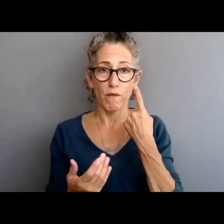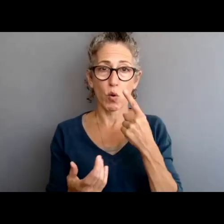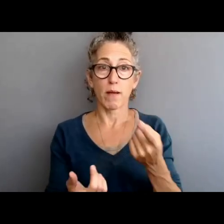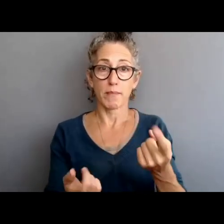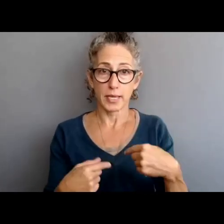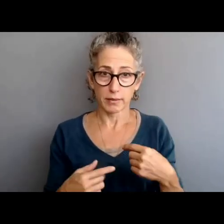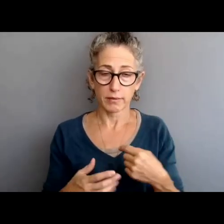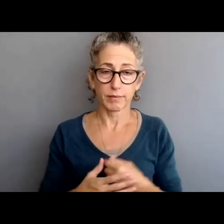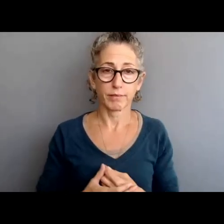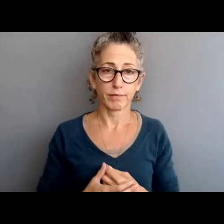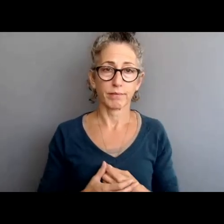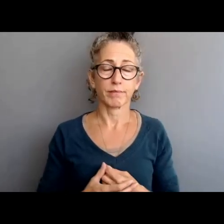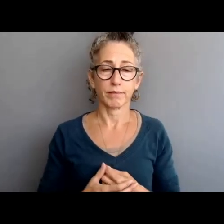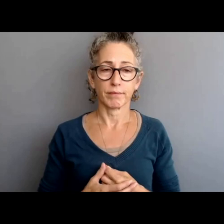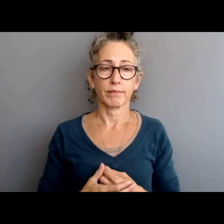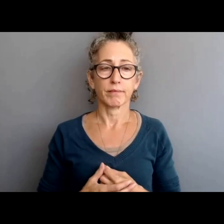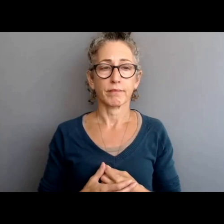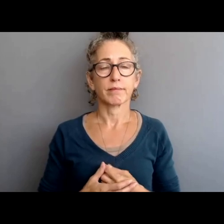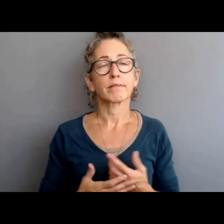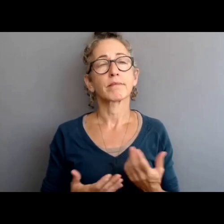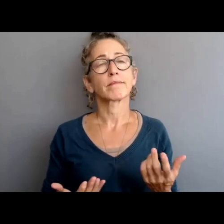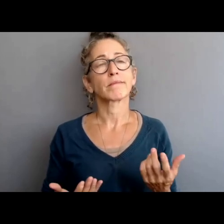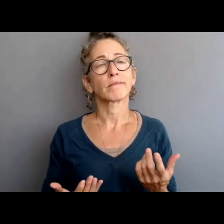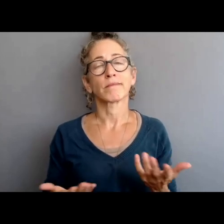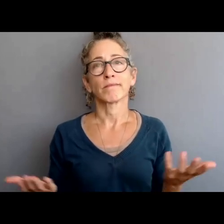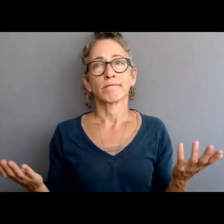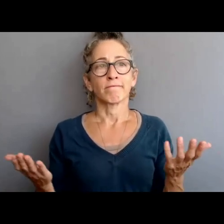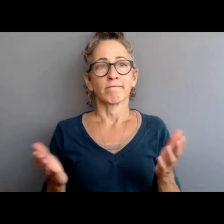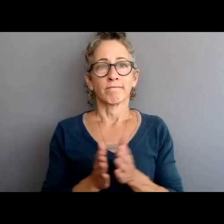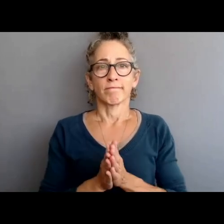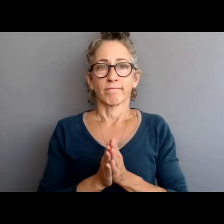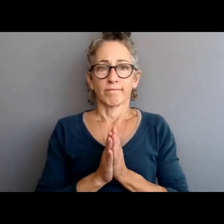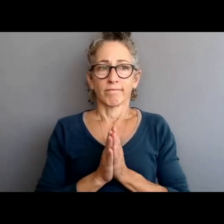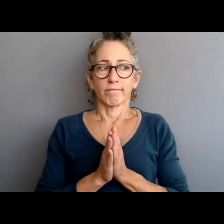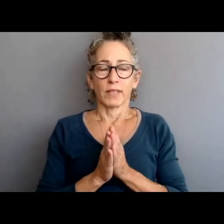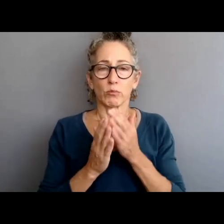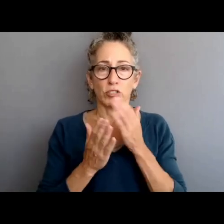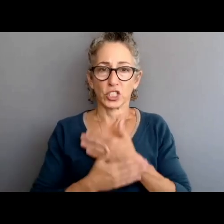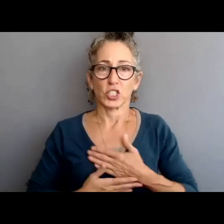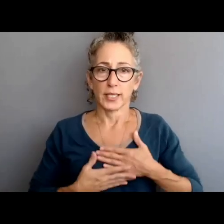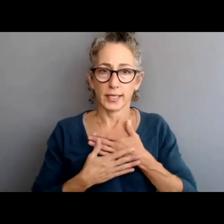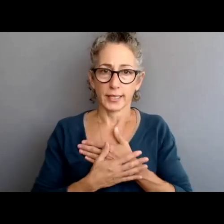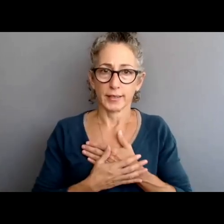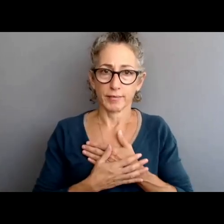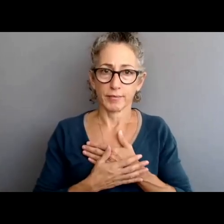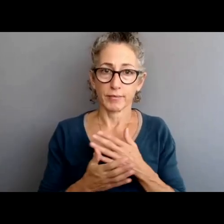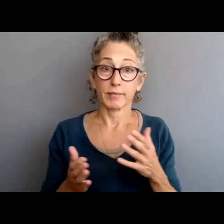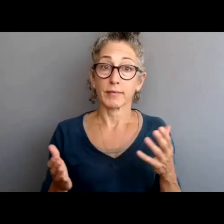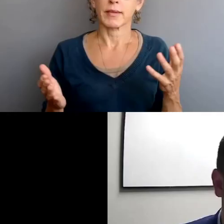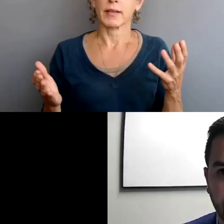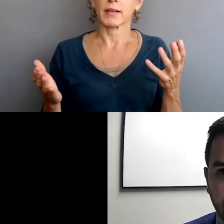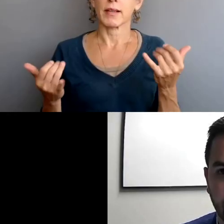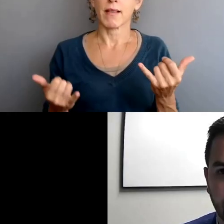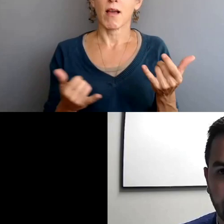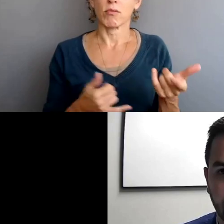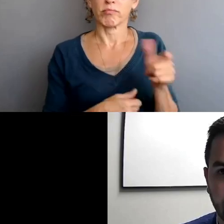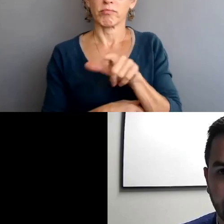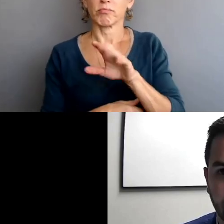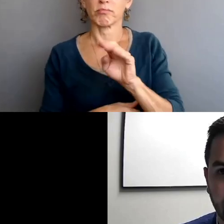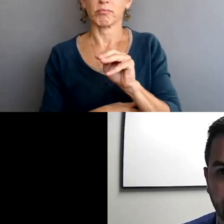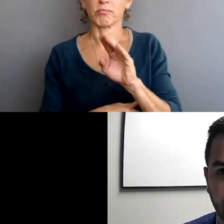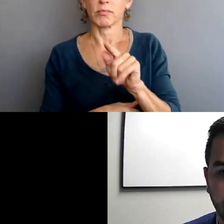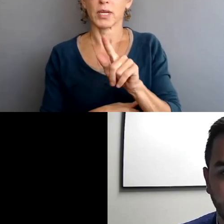here this evening. I can't tell you how much we appreciate it. And with that, I'll turn it back to you, Mike.